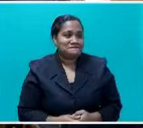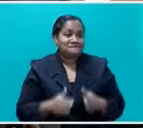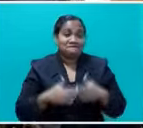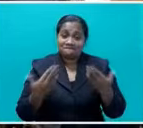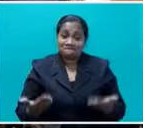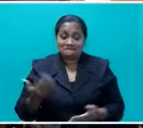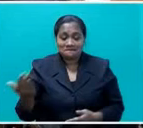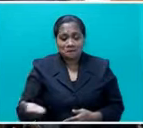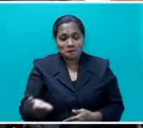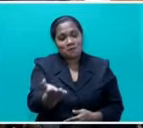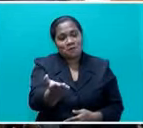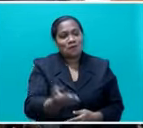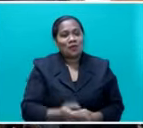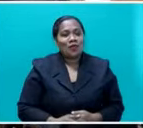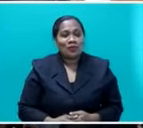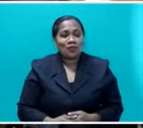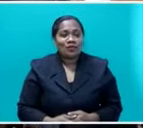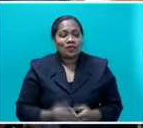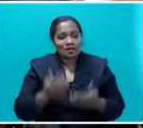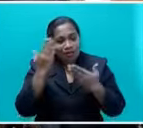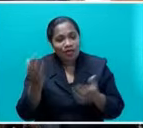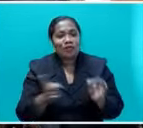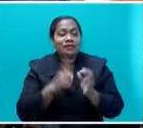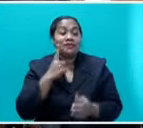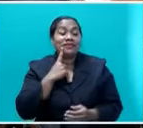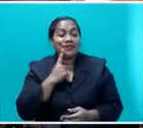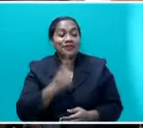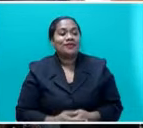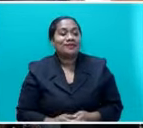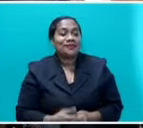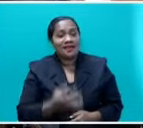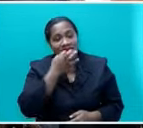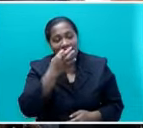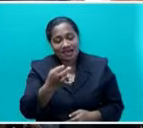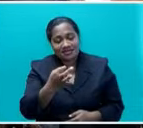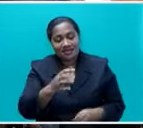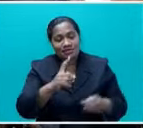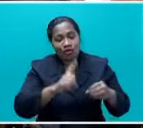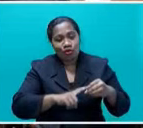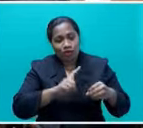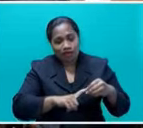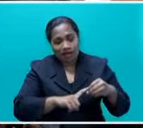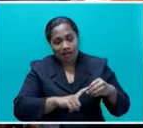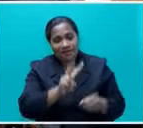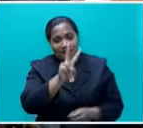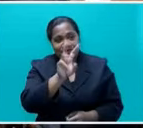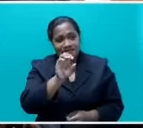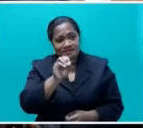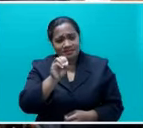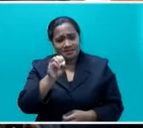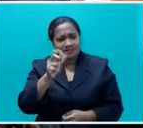to the Honorable Pioti Konduo to ask oral question 208.